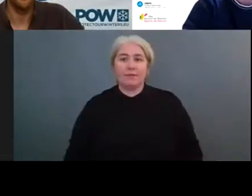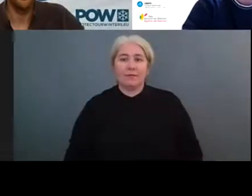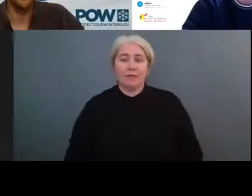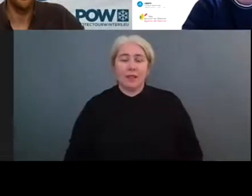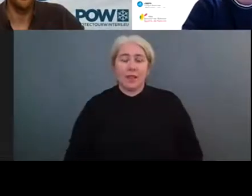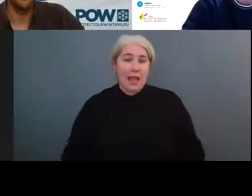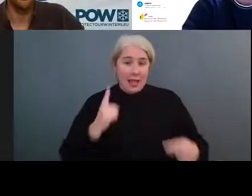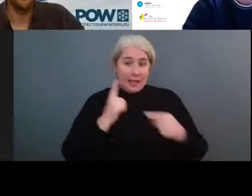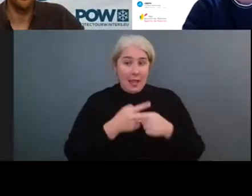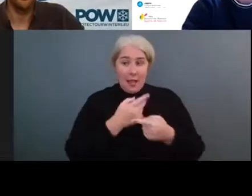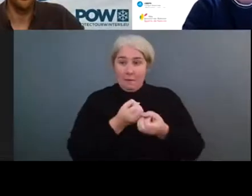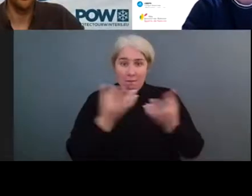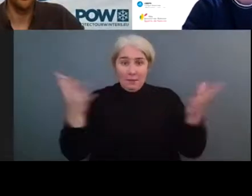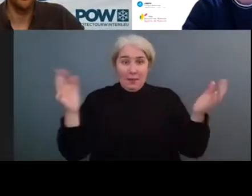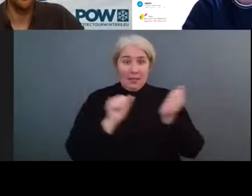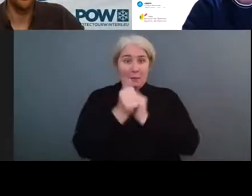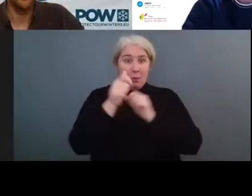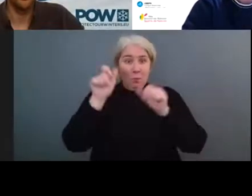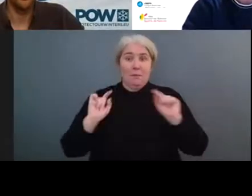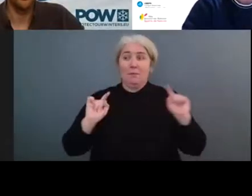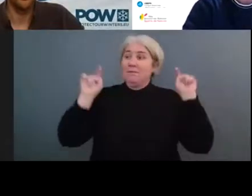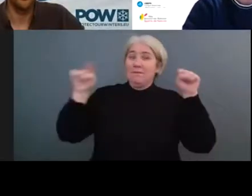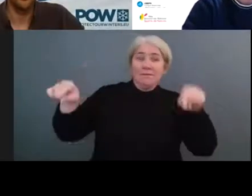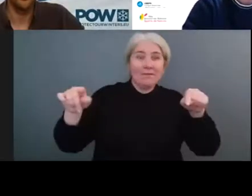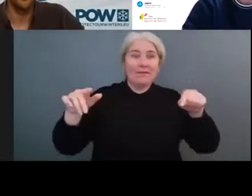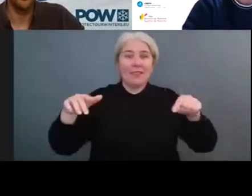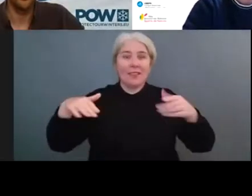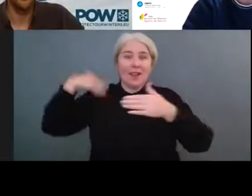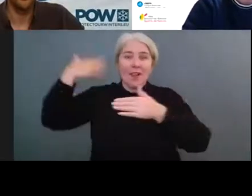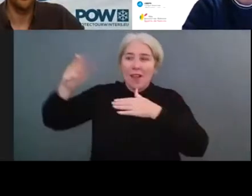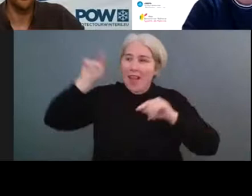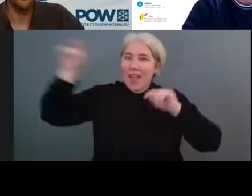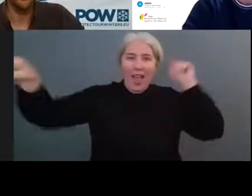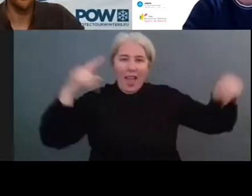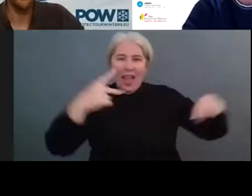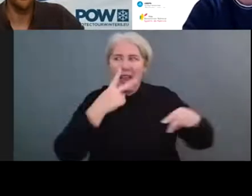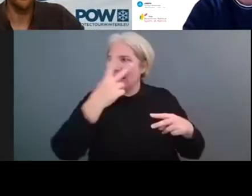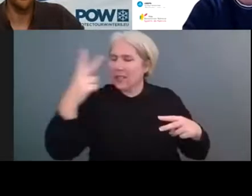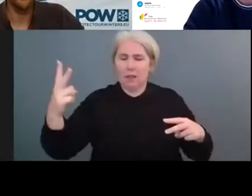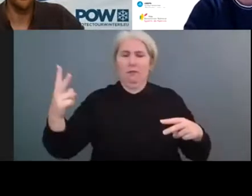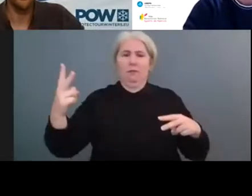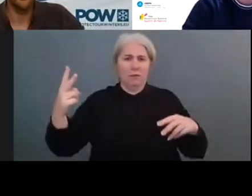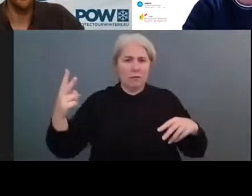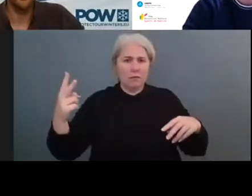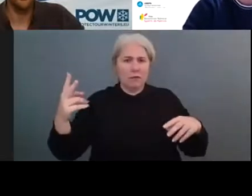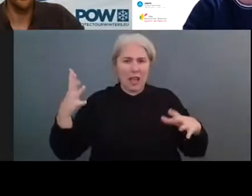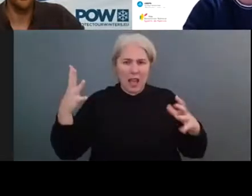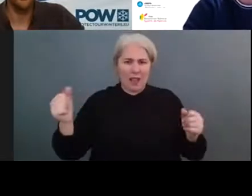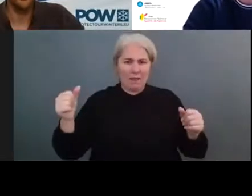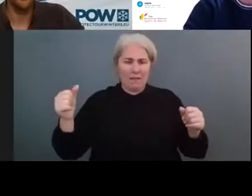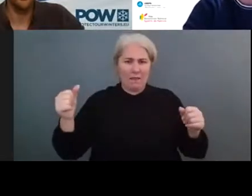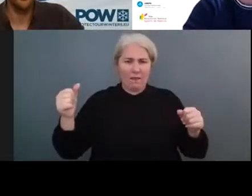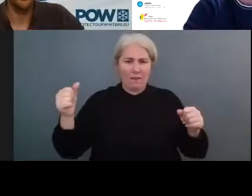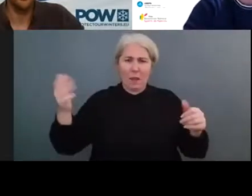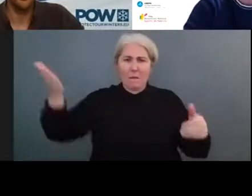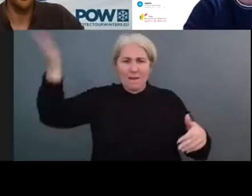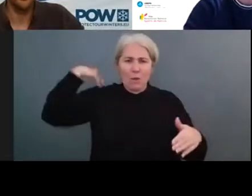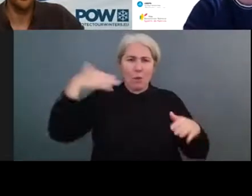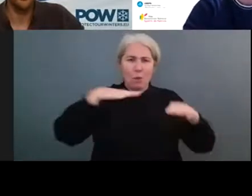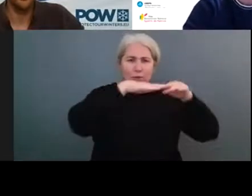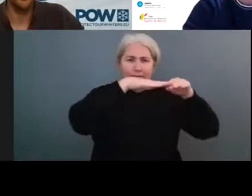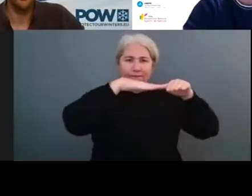progression of change. What they are seeing now that there is more variability and less reliability